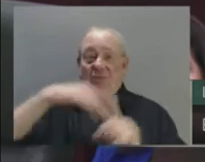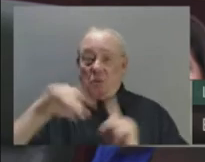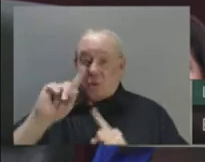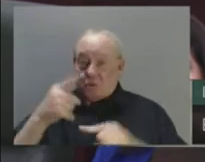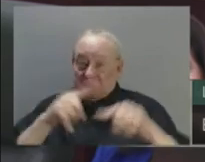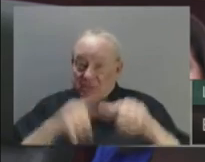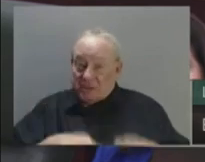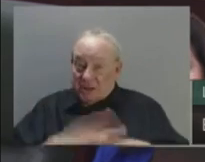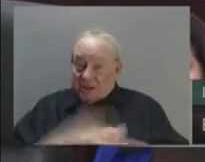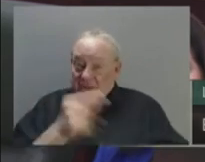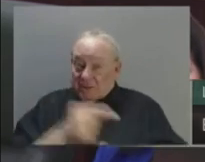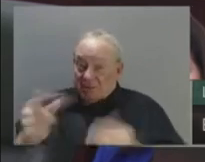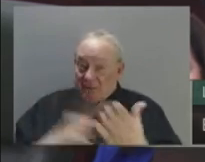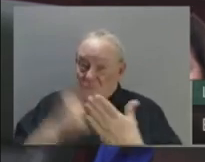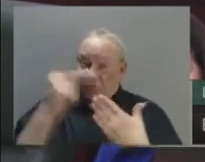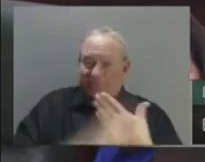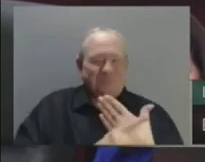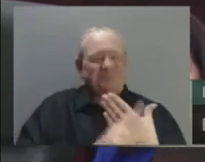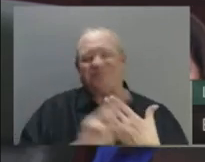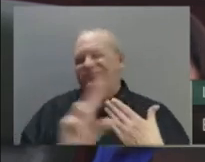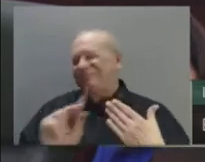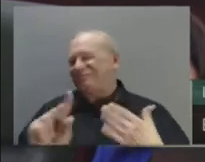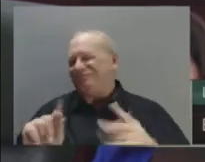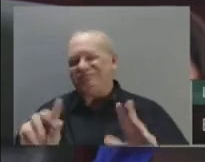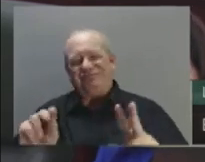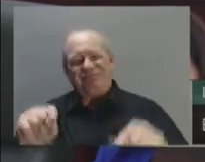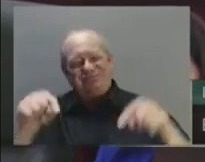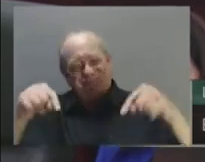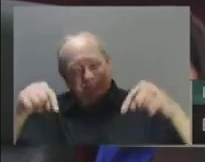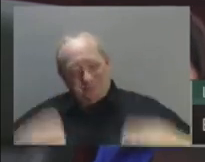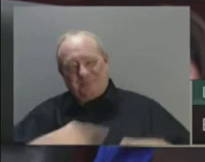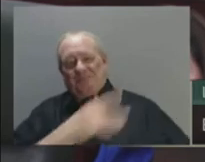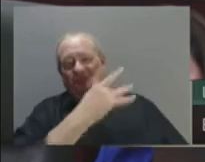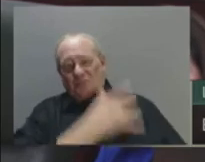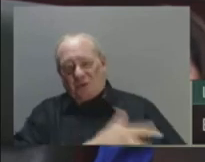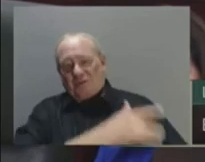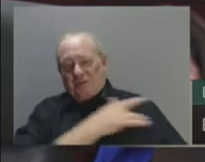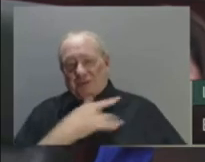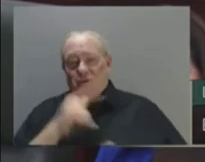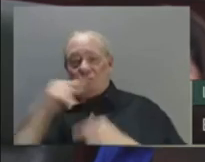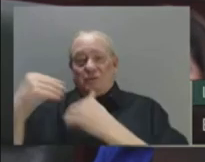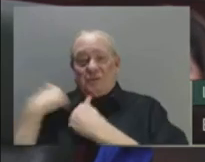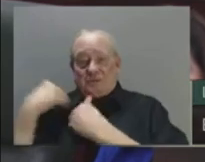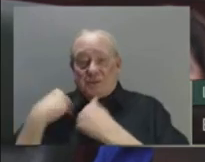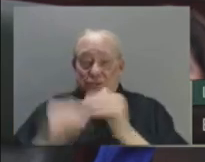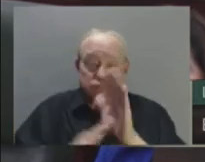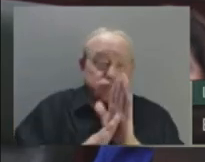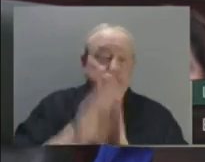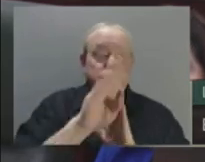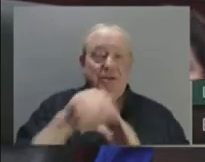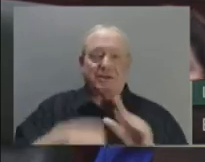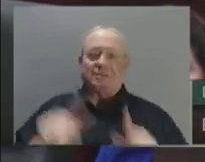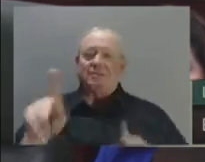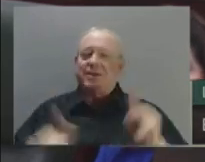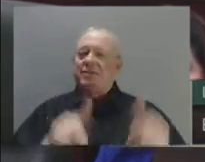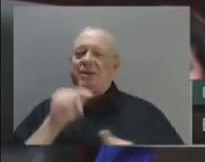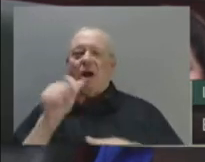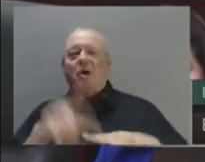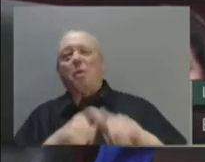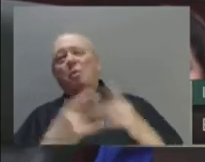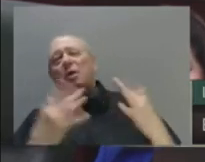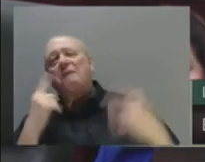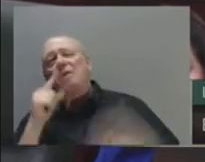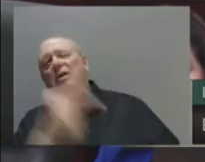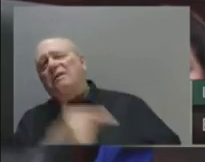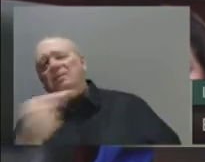province was built by people who didn't wait for government. They saw a need in their family or their community and they stepped out